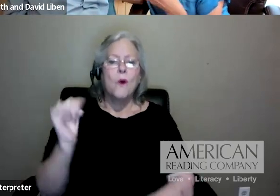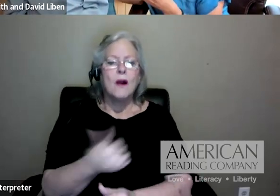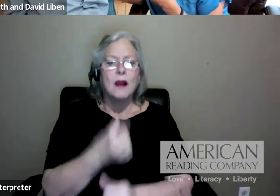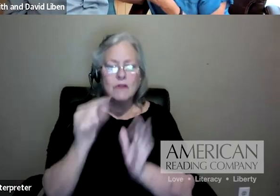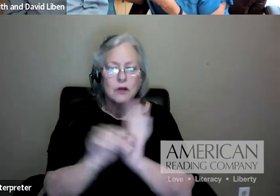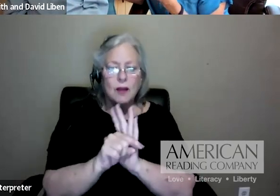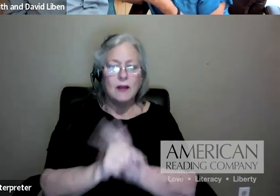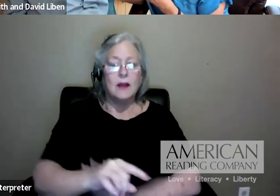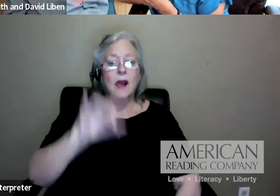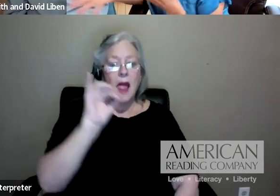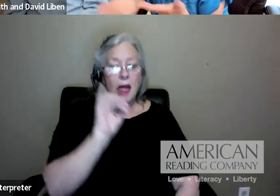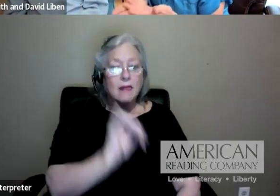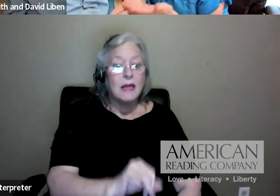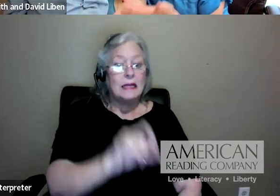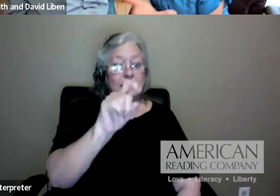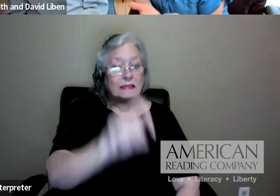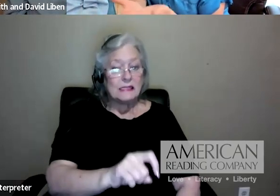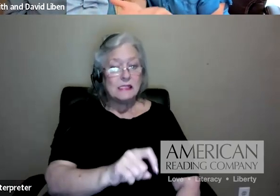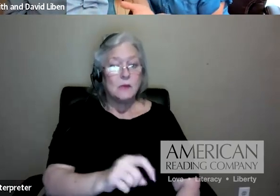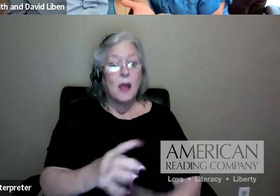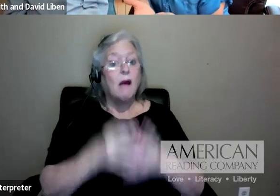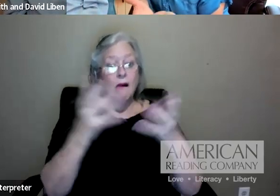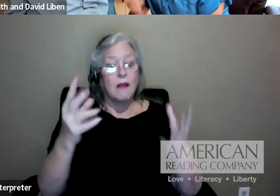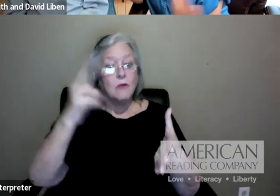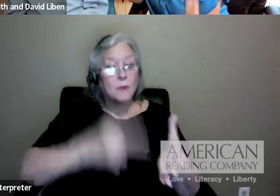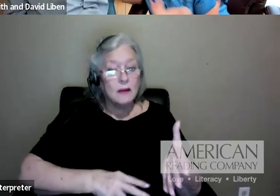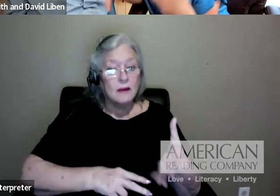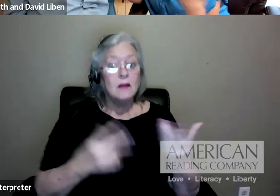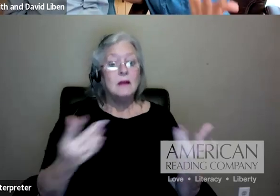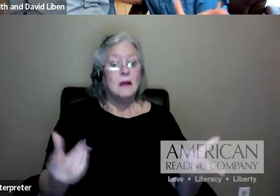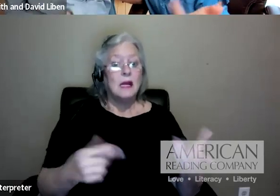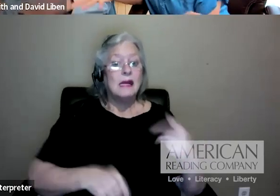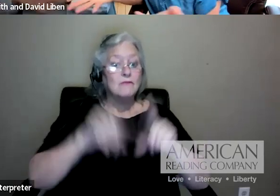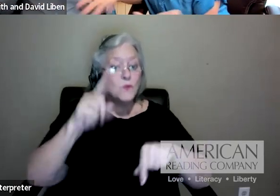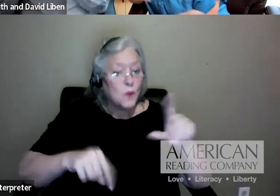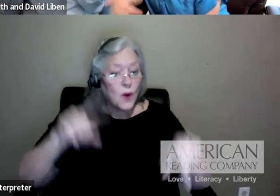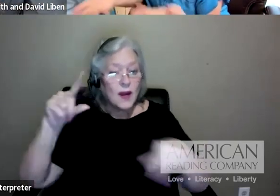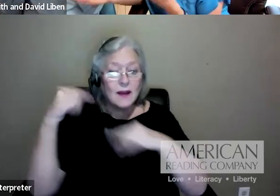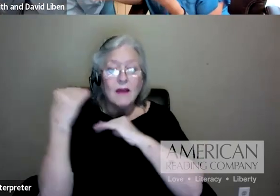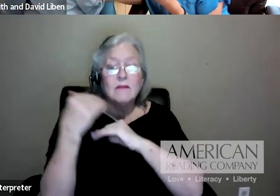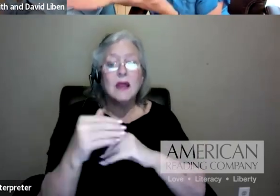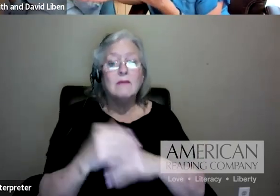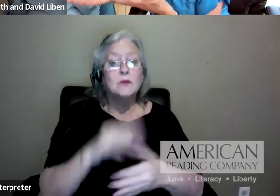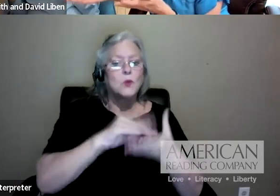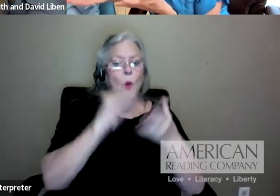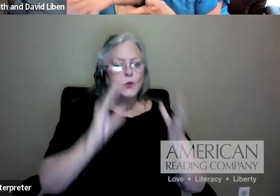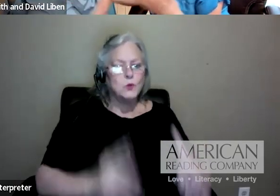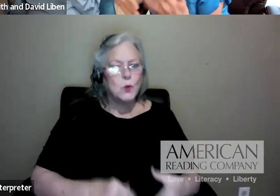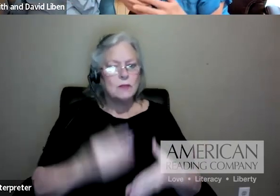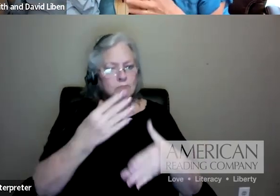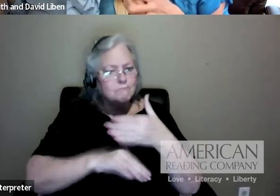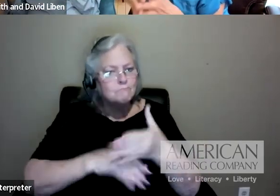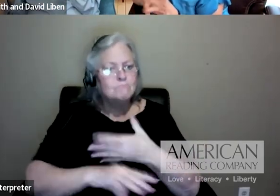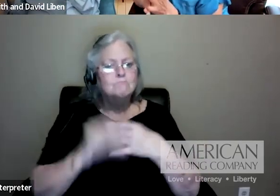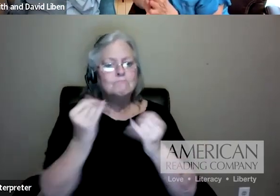that needs to be at a variety of levels so that students can access it independently. That is not read. I mean, when your kids are young, it gets read to, to them,